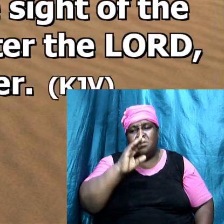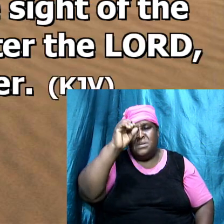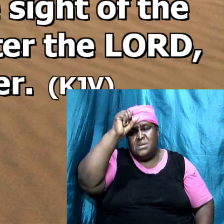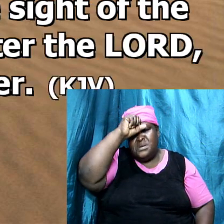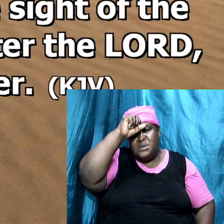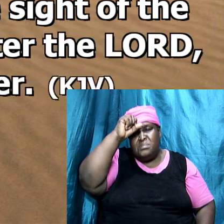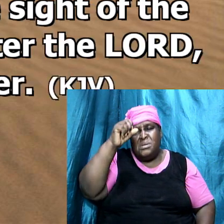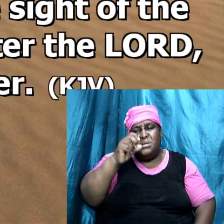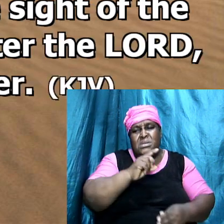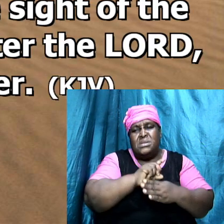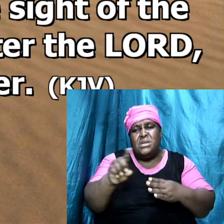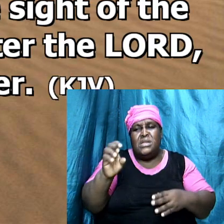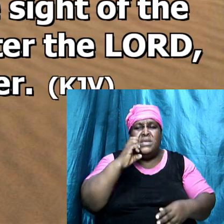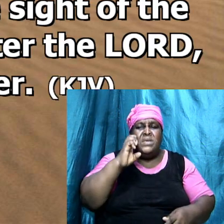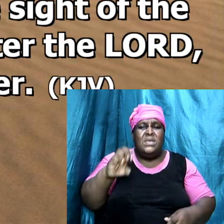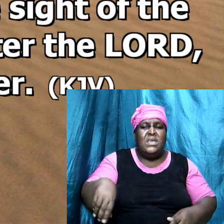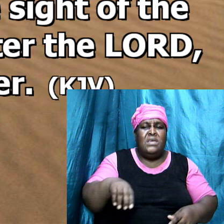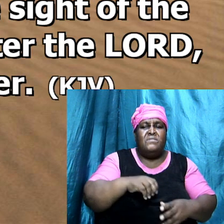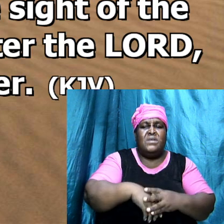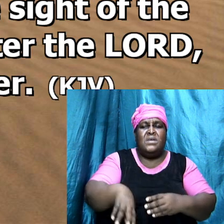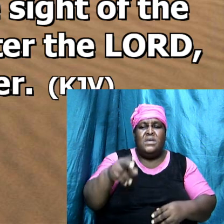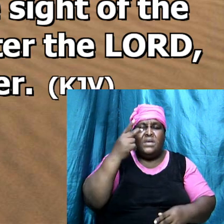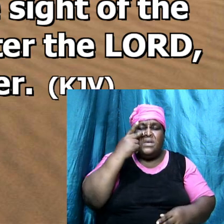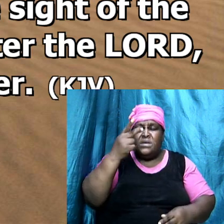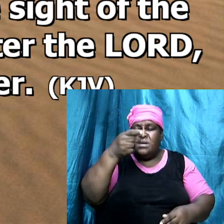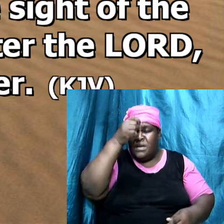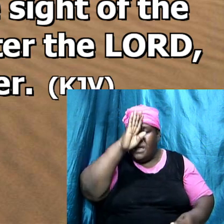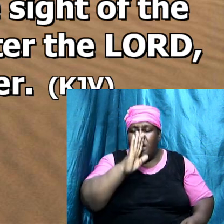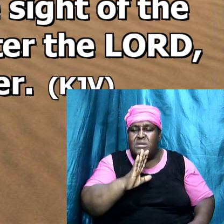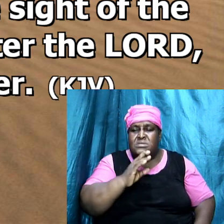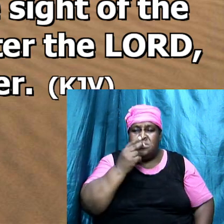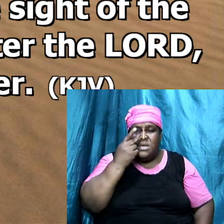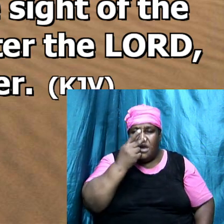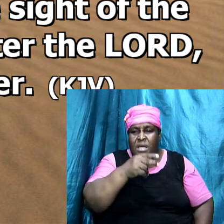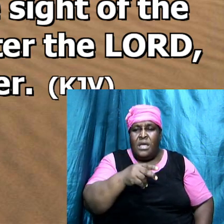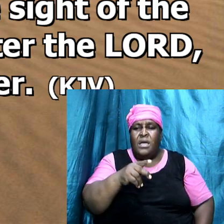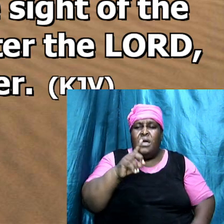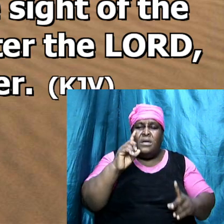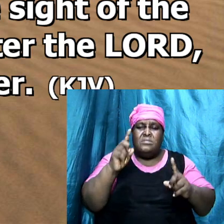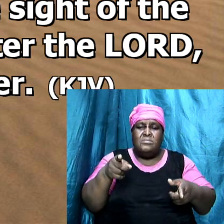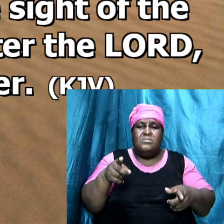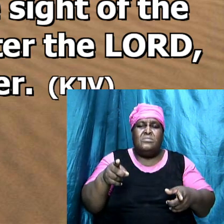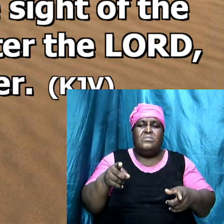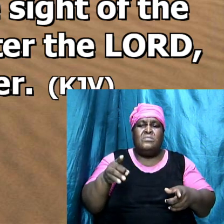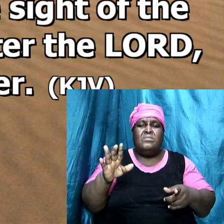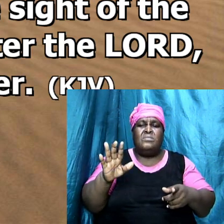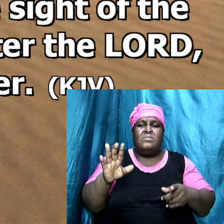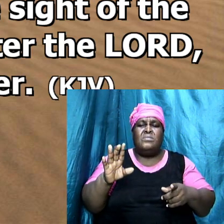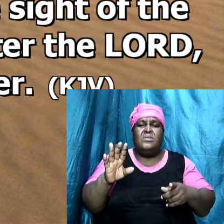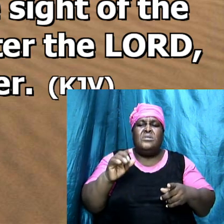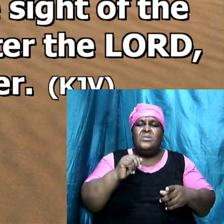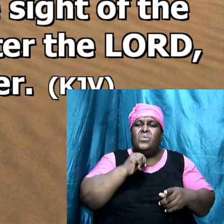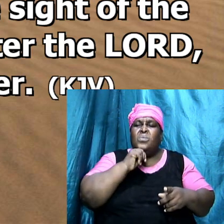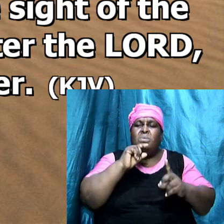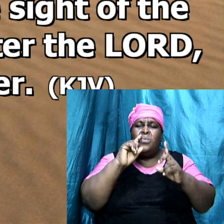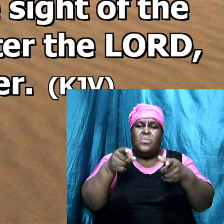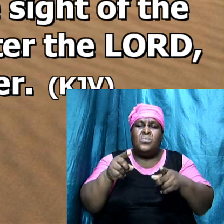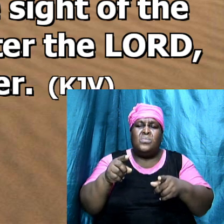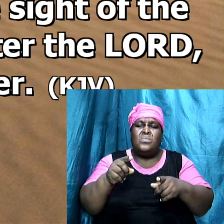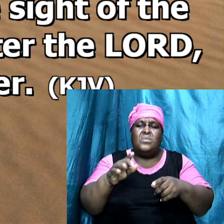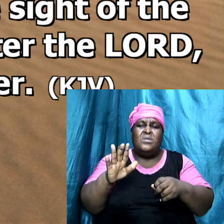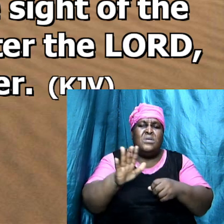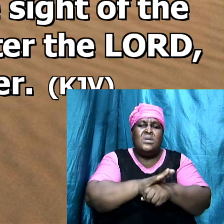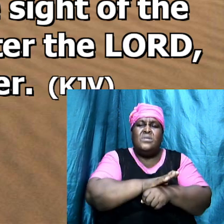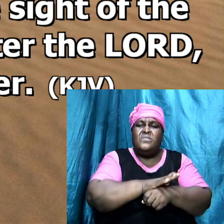And Solomon did evil in the sight of the Lord, and went fully, and went not fully after the